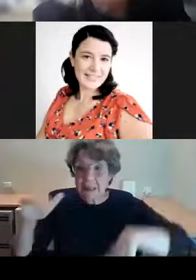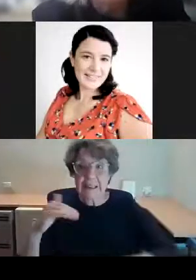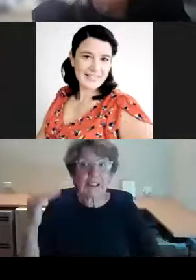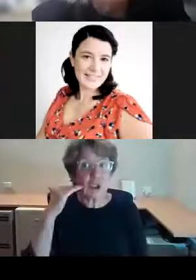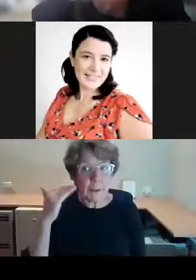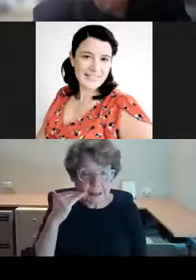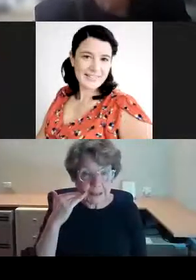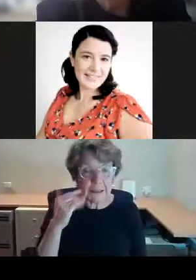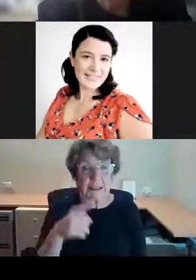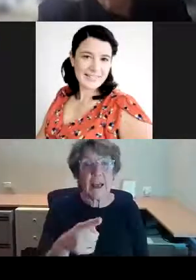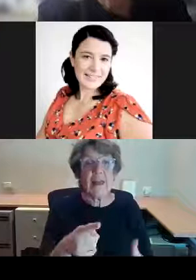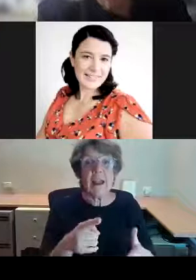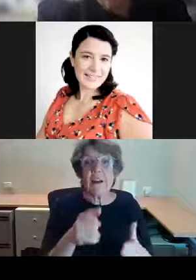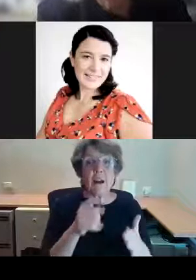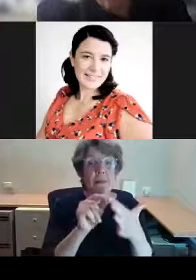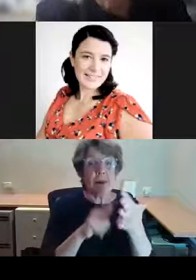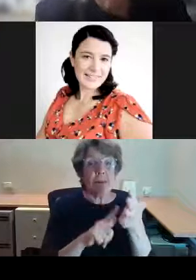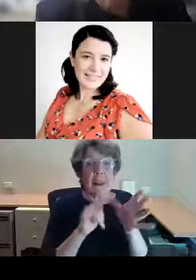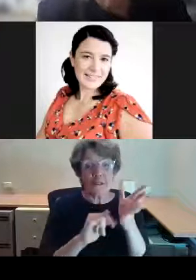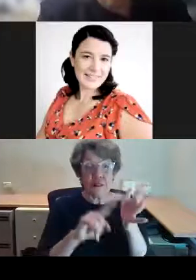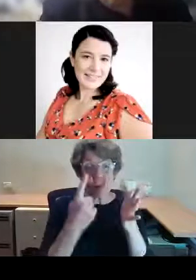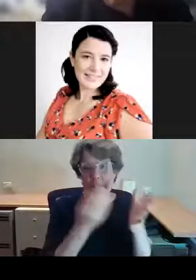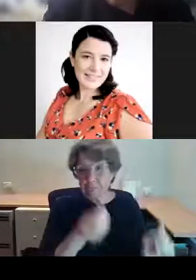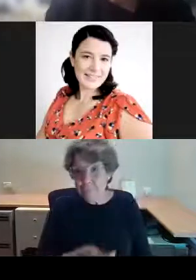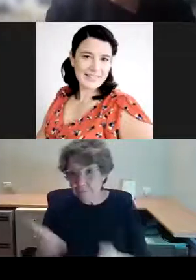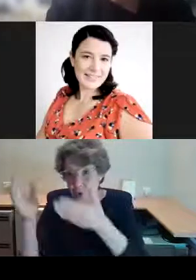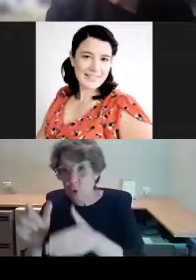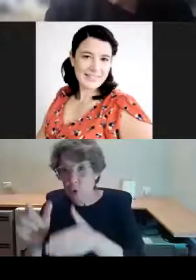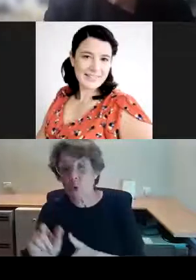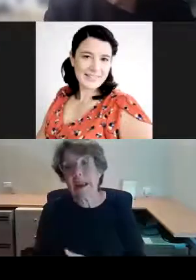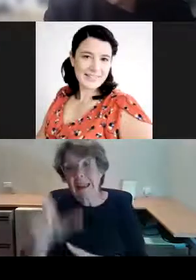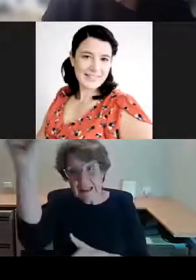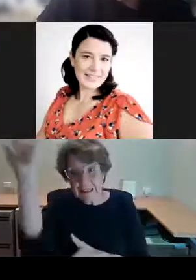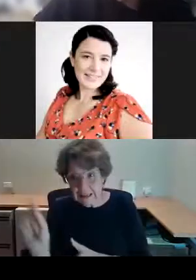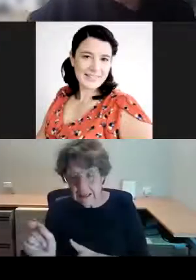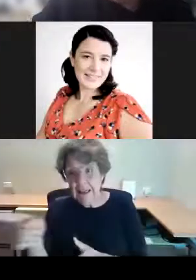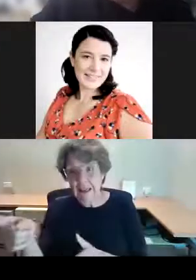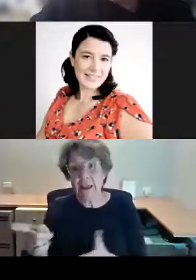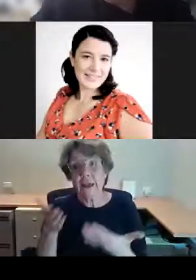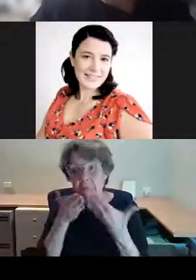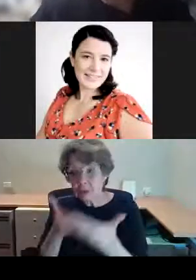to Italy and the marble statues carved and then shipped back here.